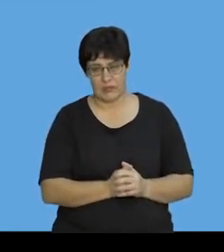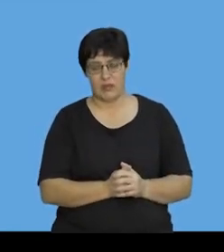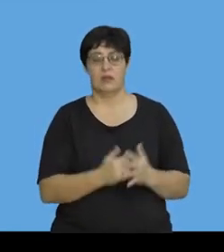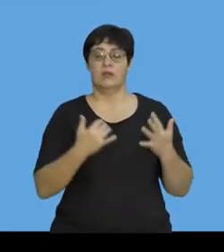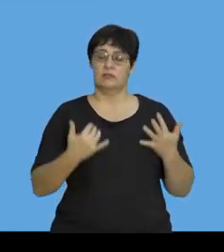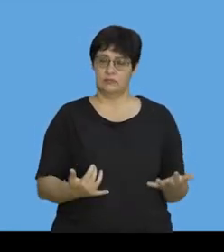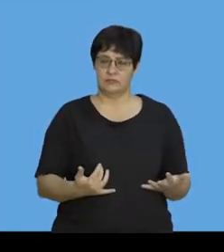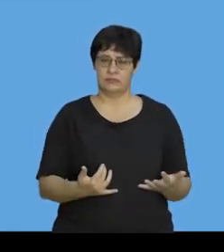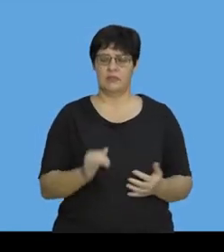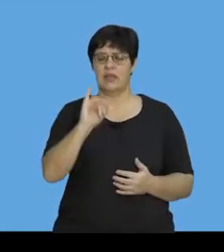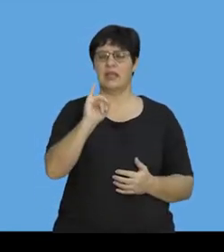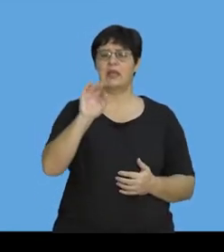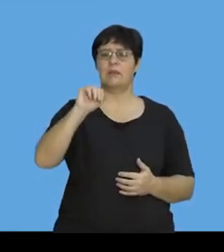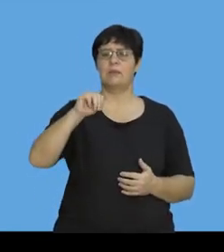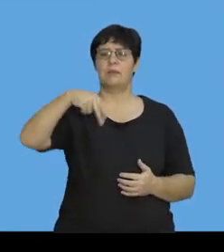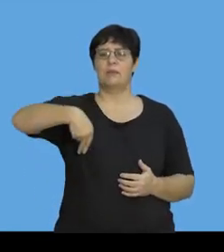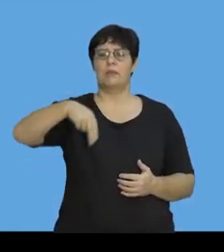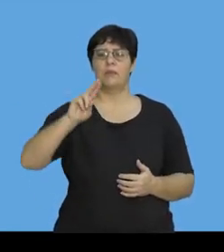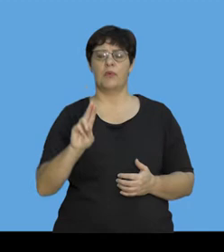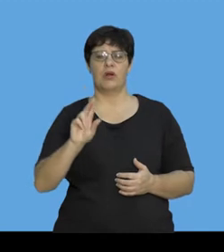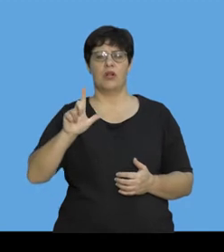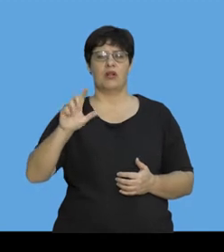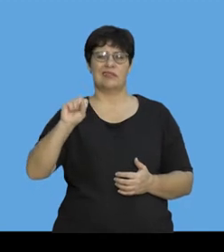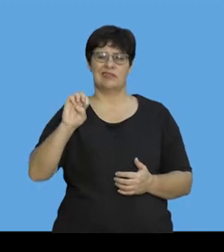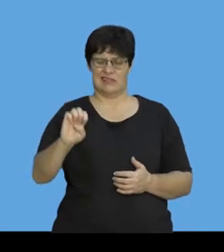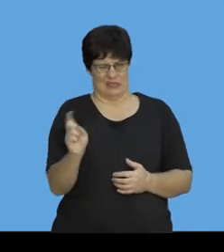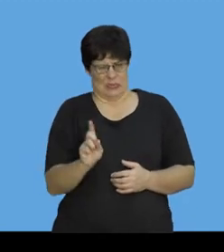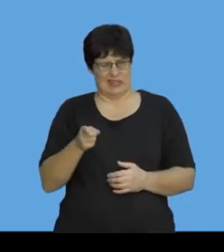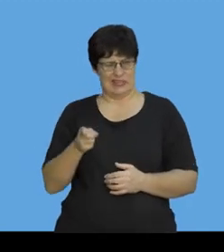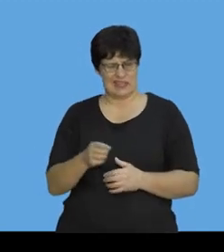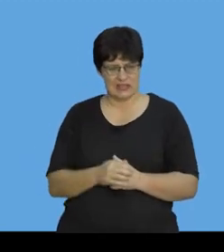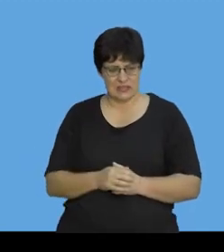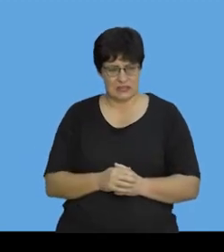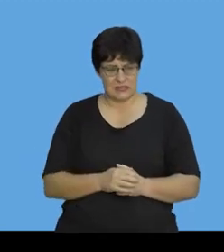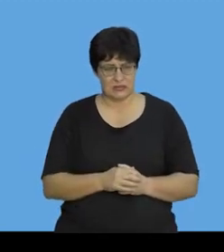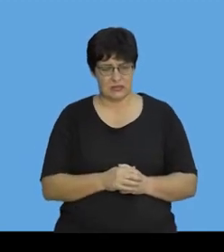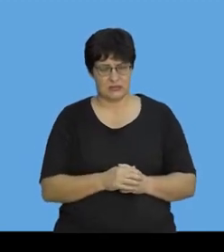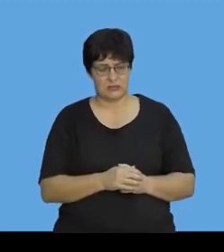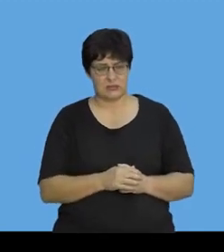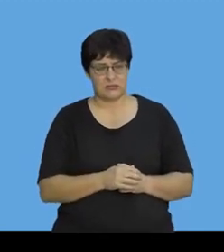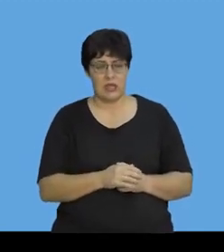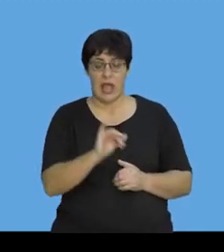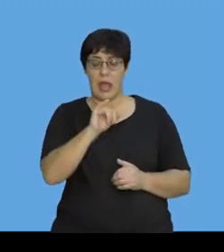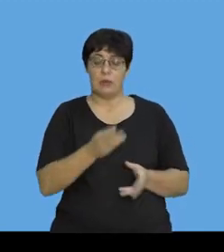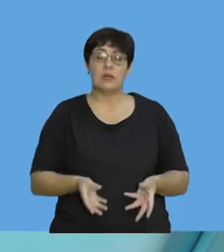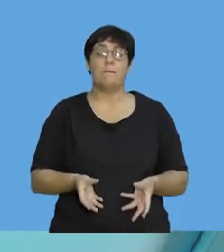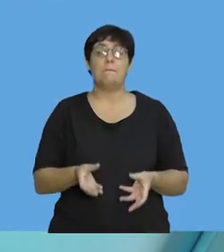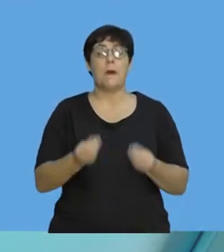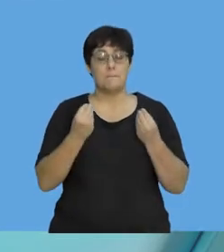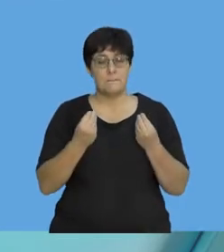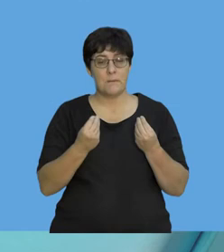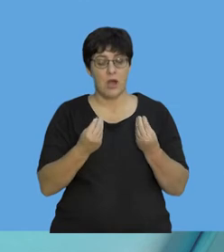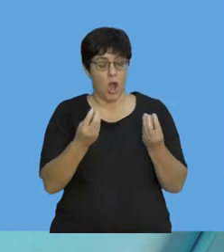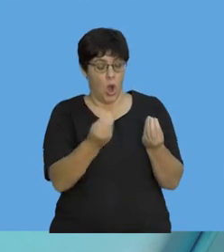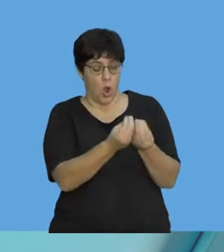So, what is impulse? When we can only get impulse, when an